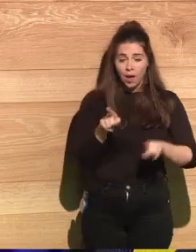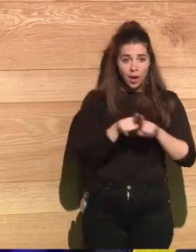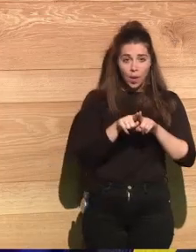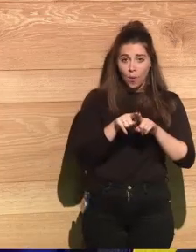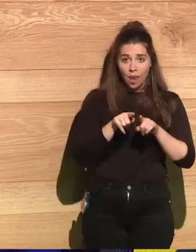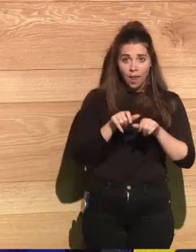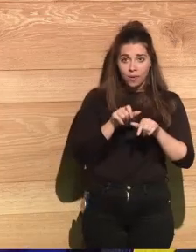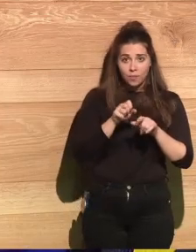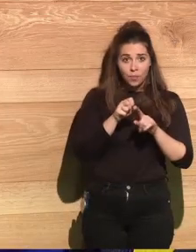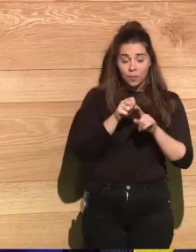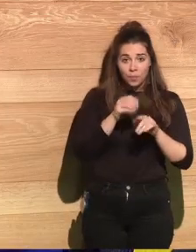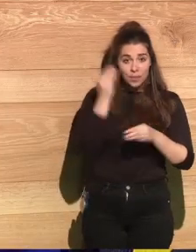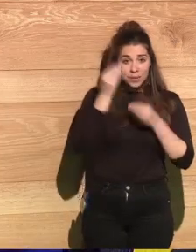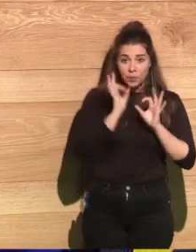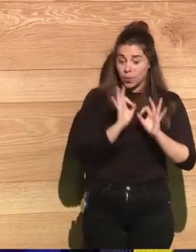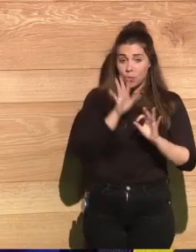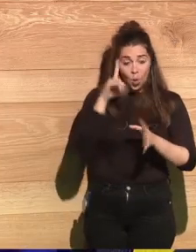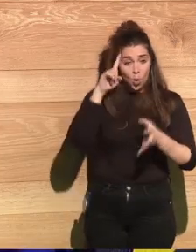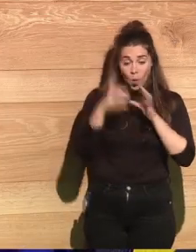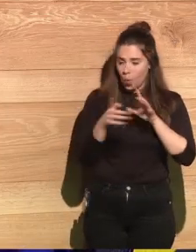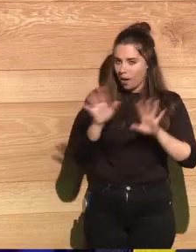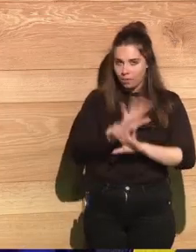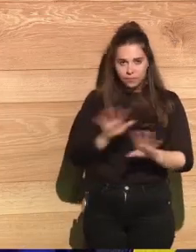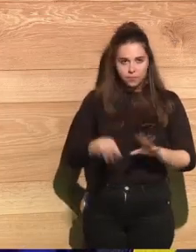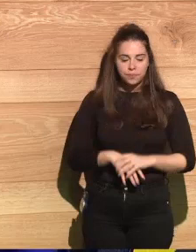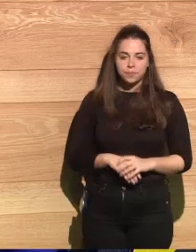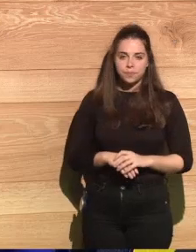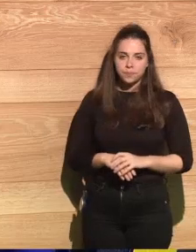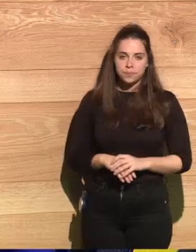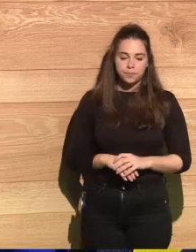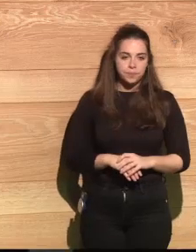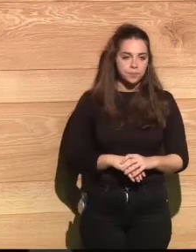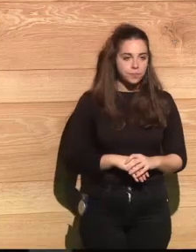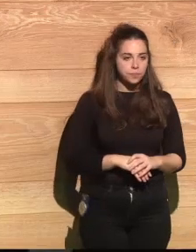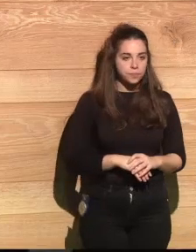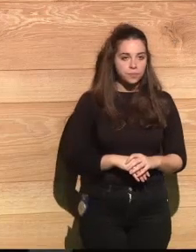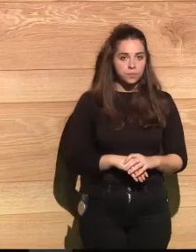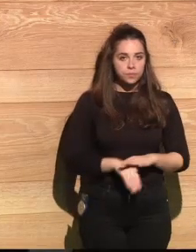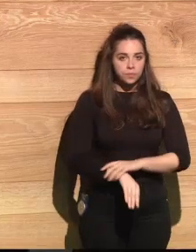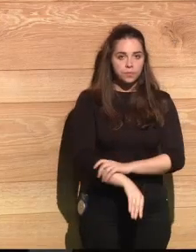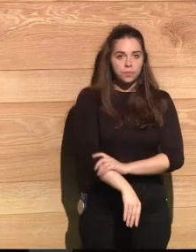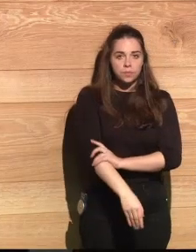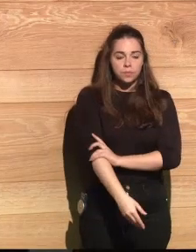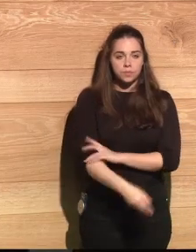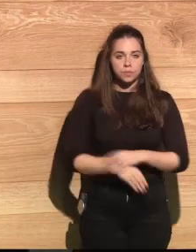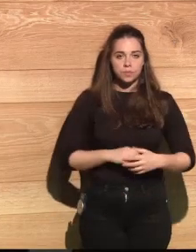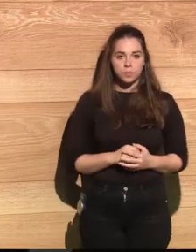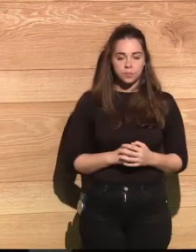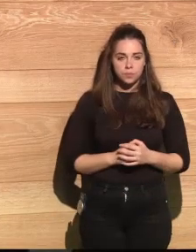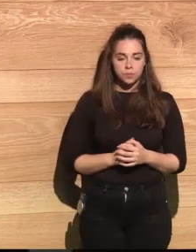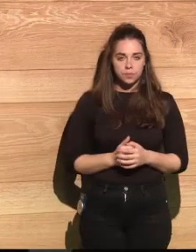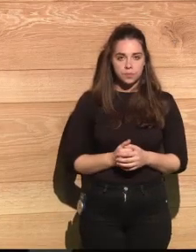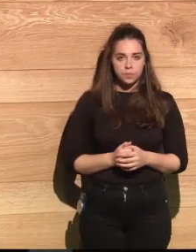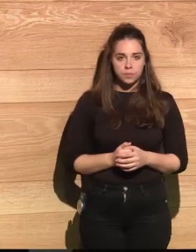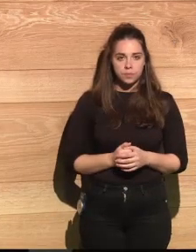my belief. Yes. Thank you. And it's a very big sum. It's $116 billion